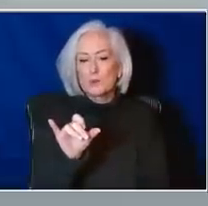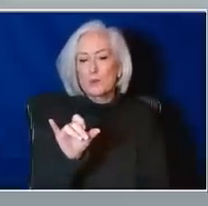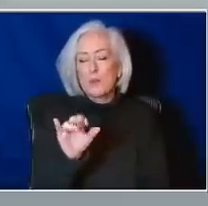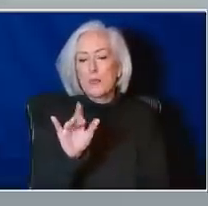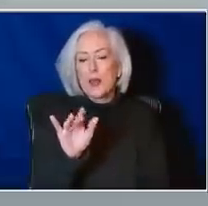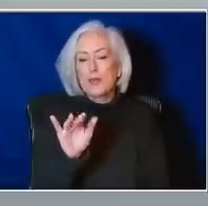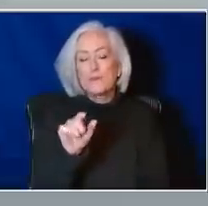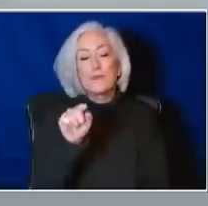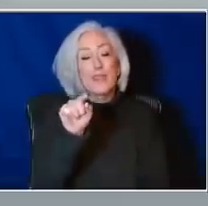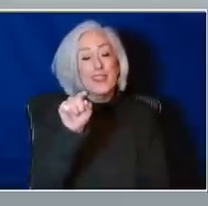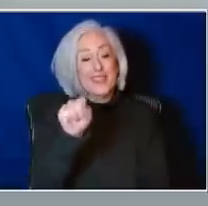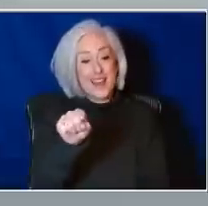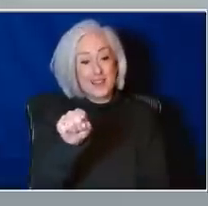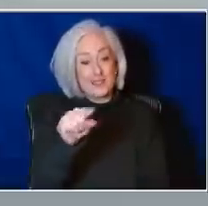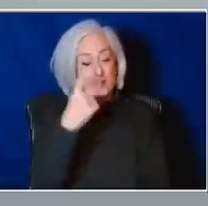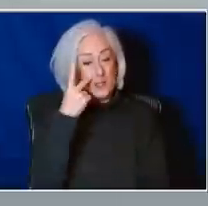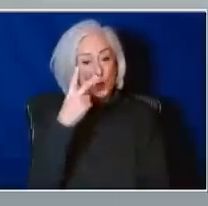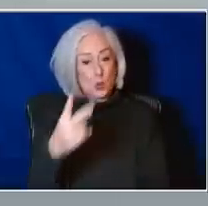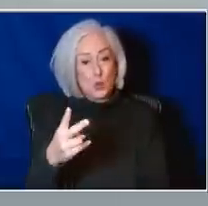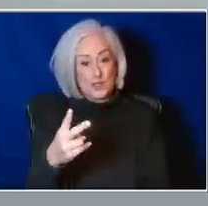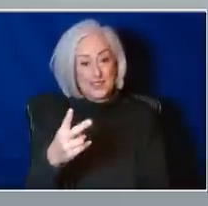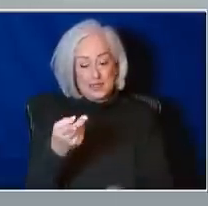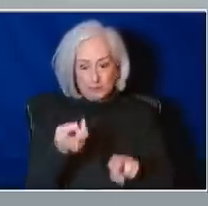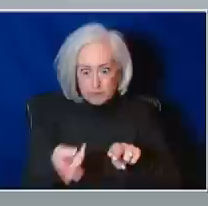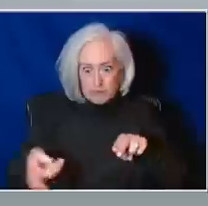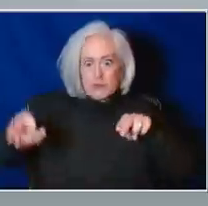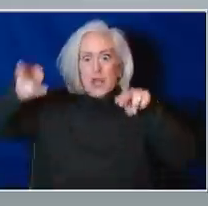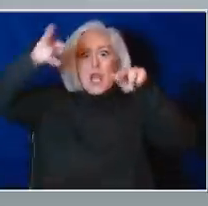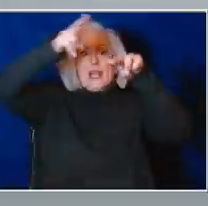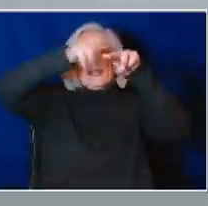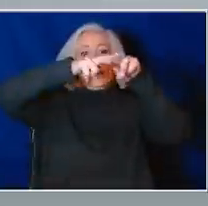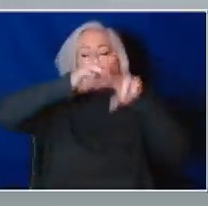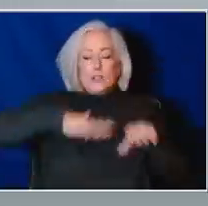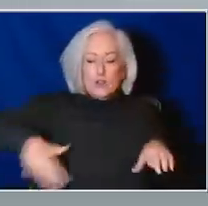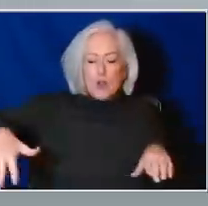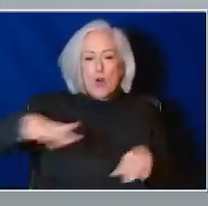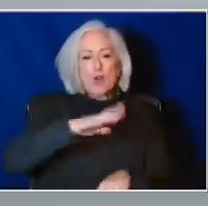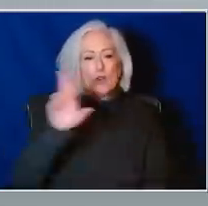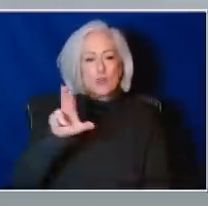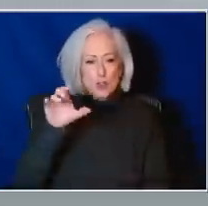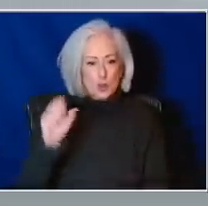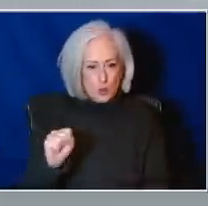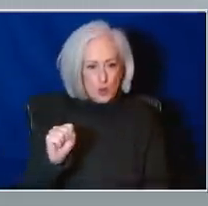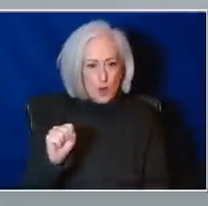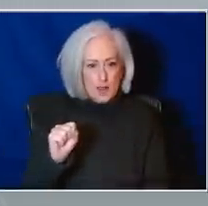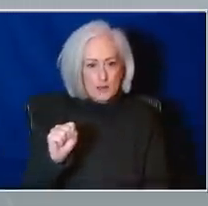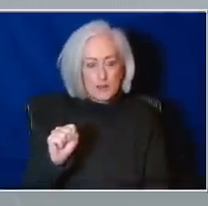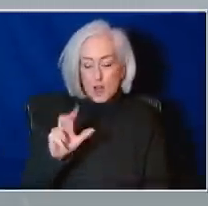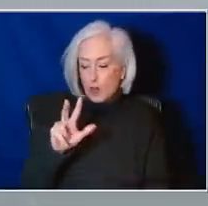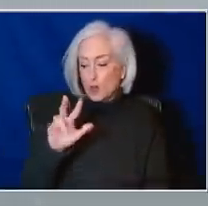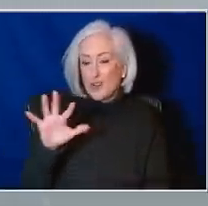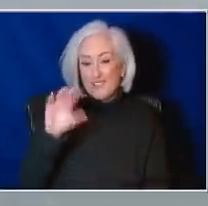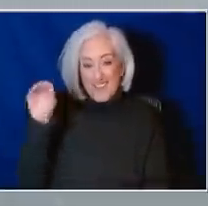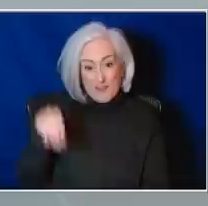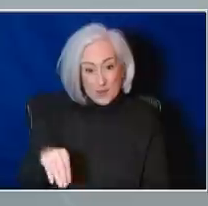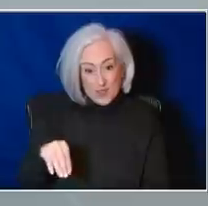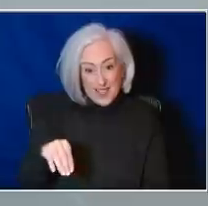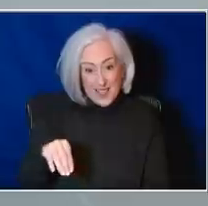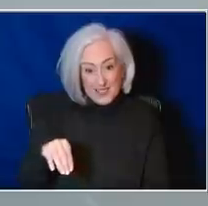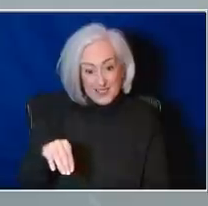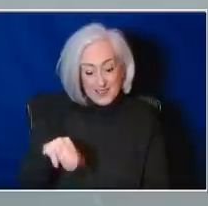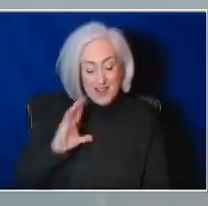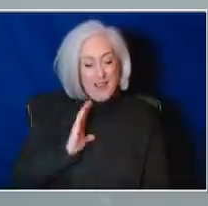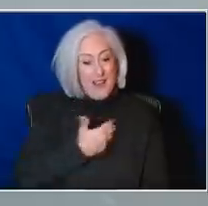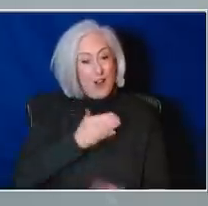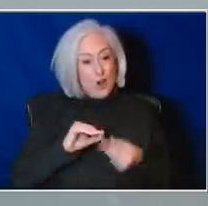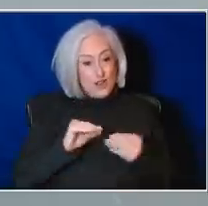because there's a significant increase in the rise in numbers across the country, to your point, 30, 35%. And our numbers are jumping here in